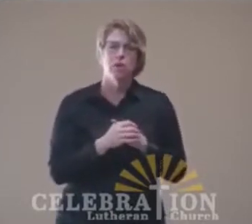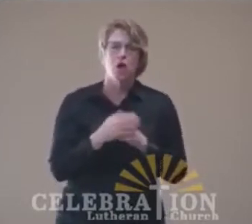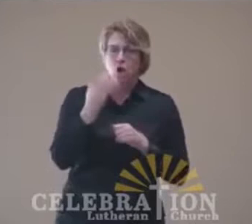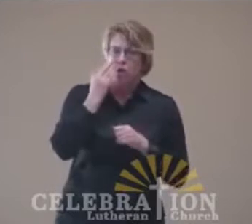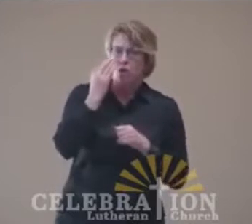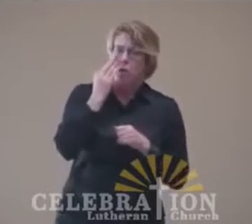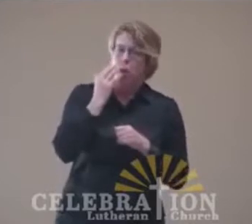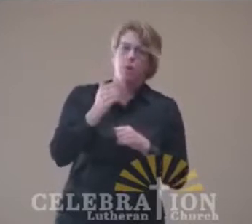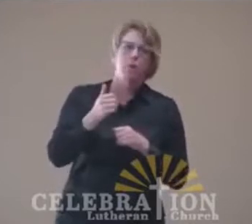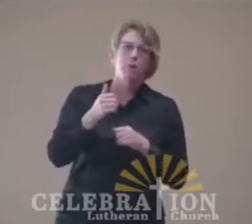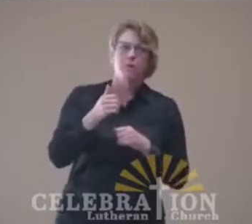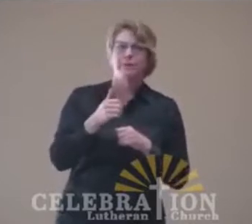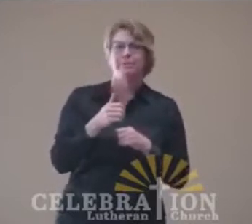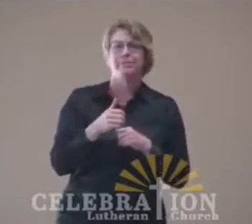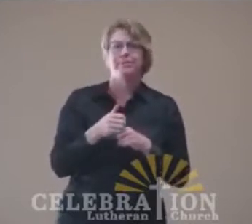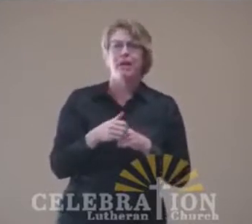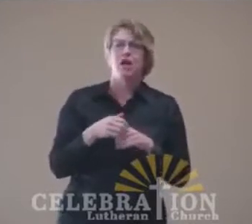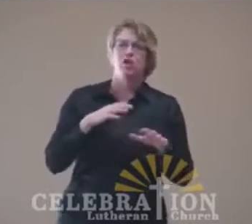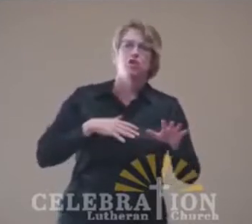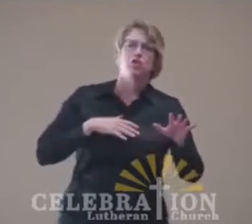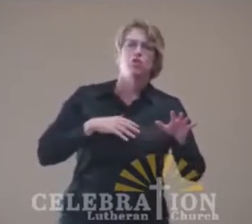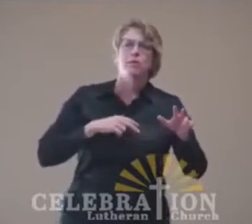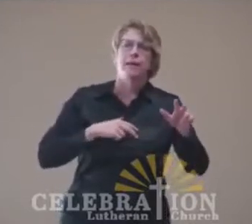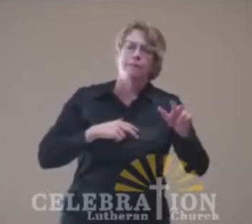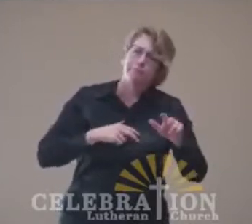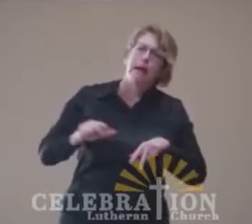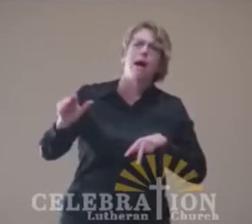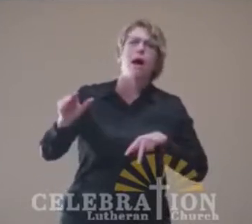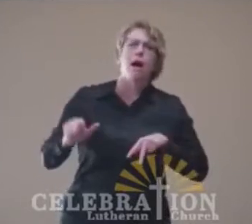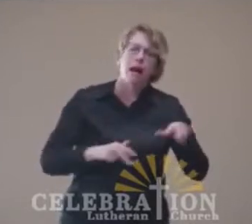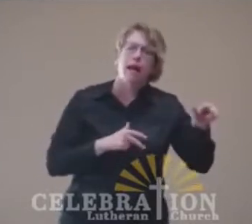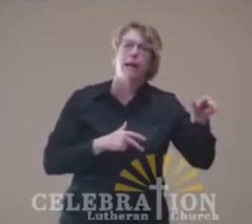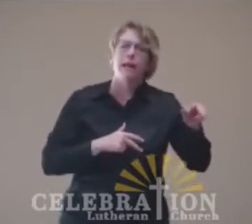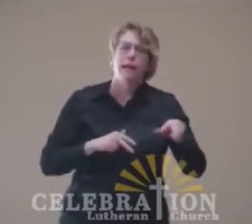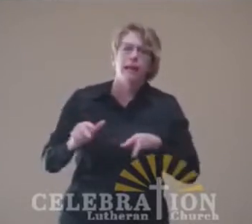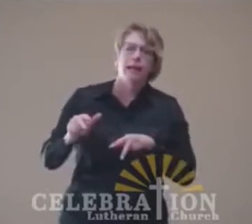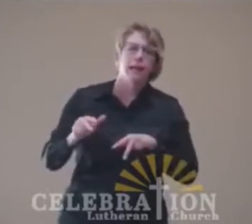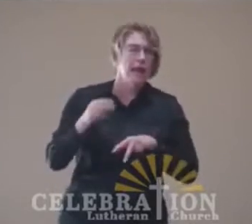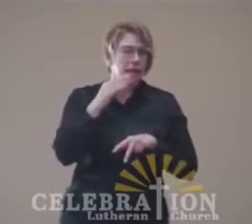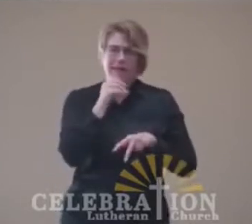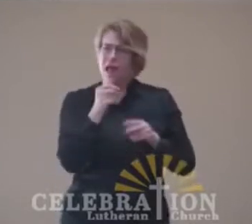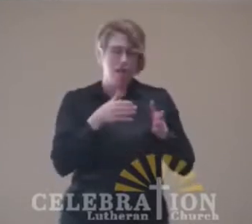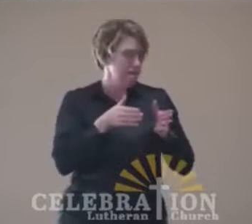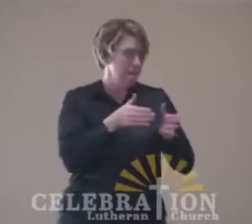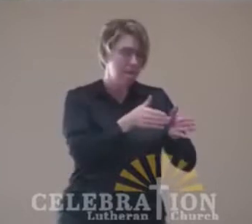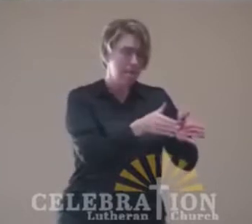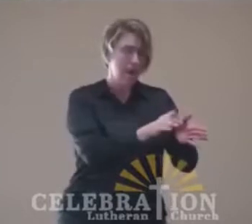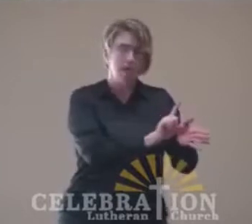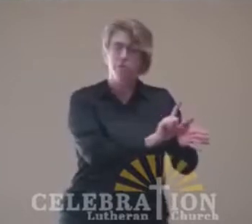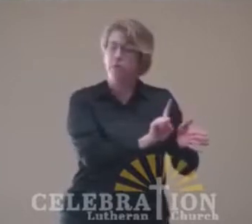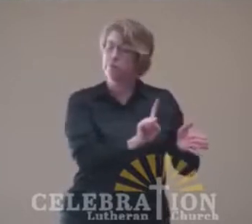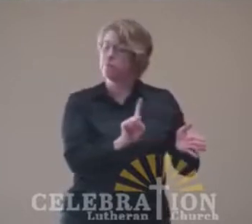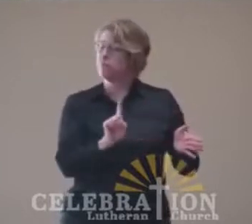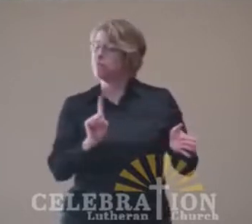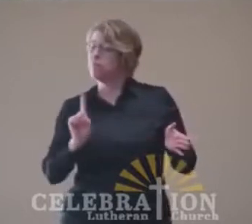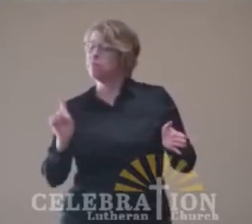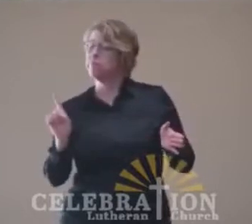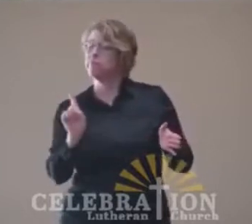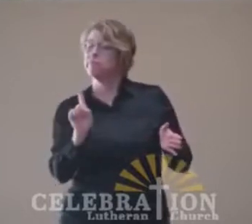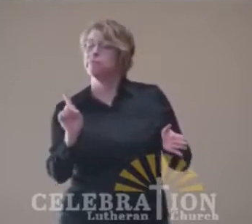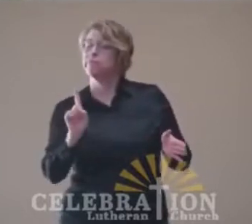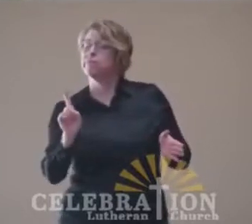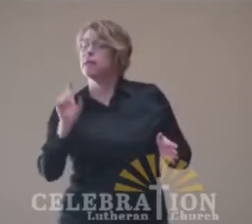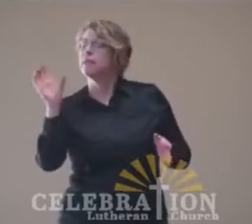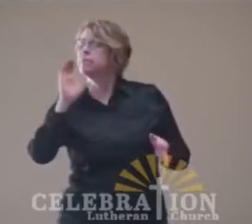backcountry hike. And what I mean by backcountry hiking is hiking off the path. You go into the wilderness,